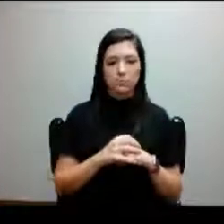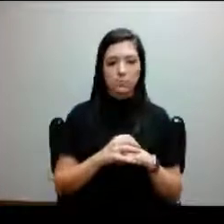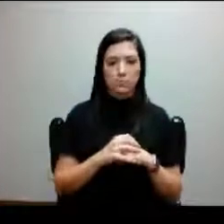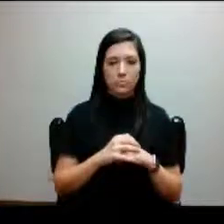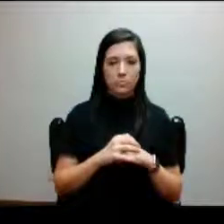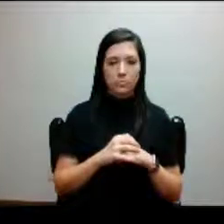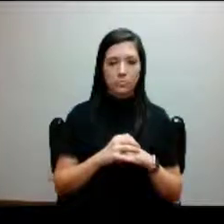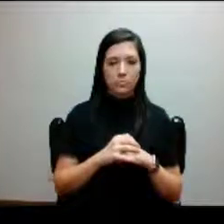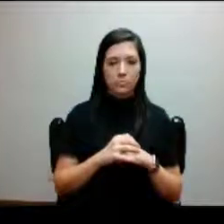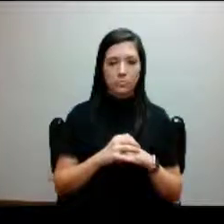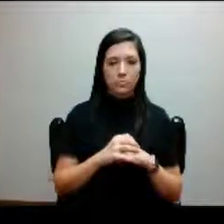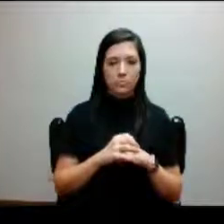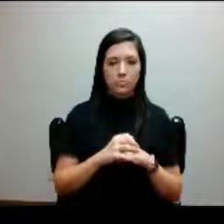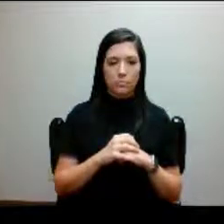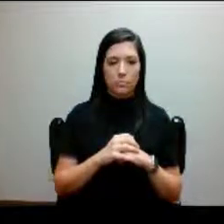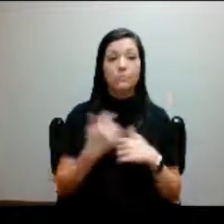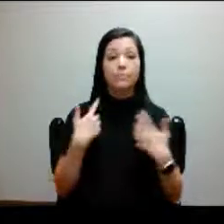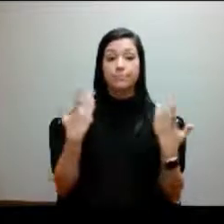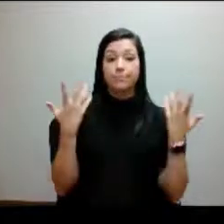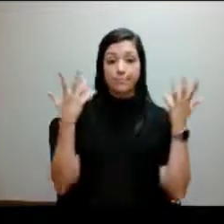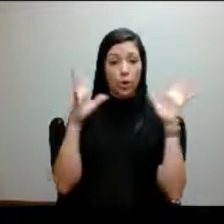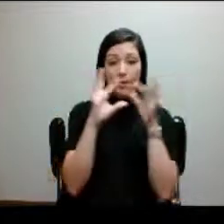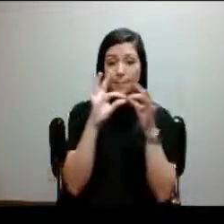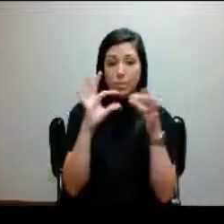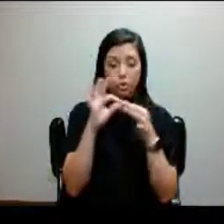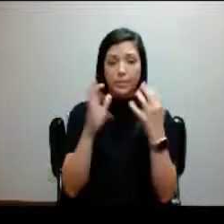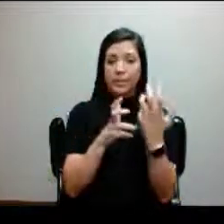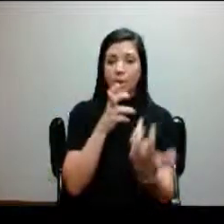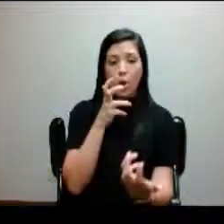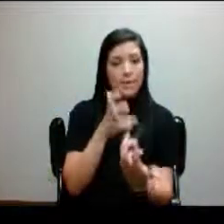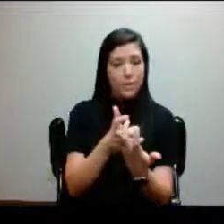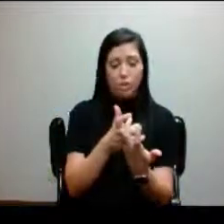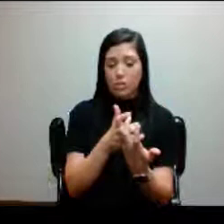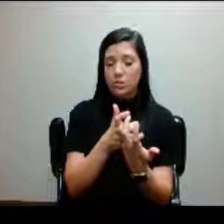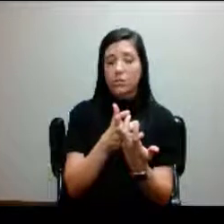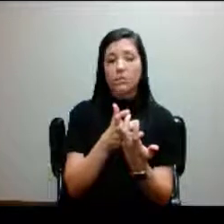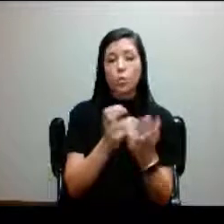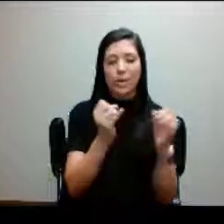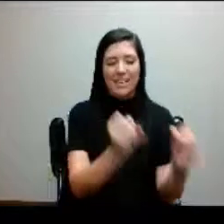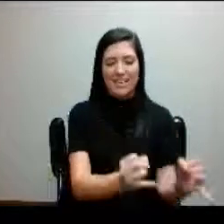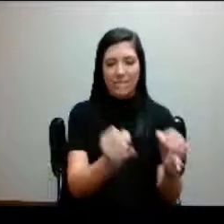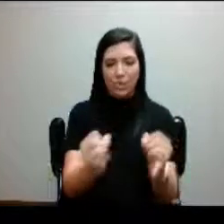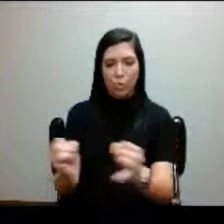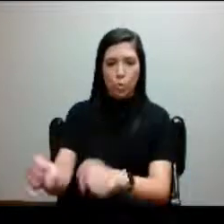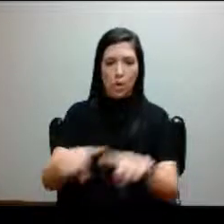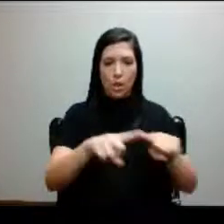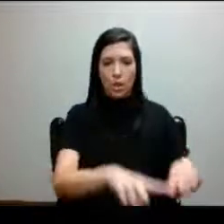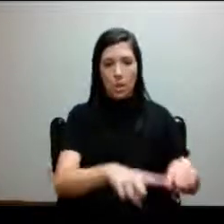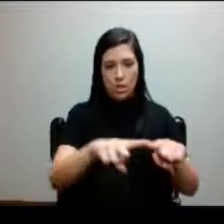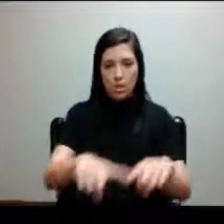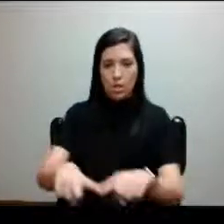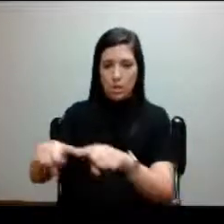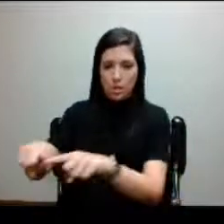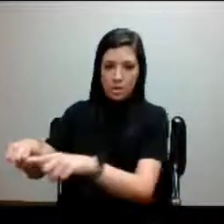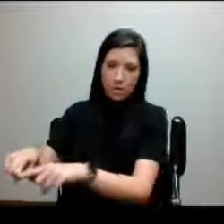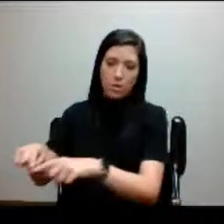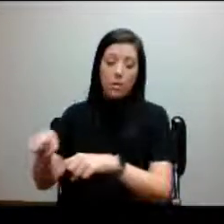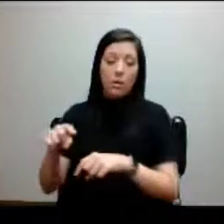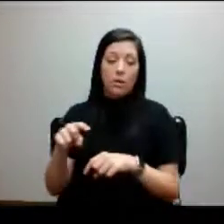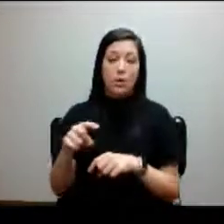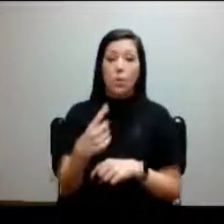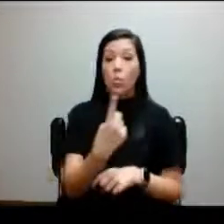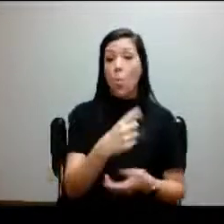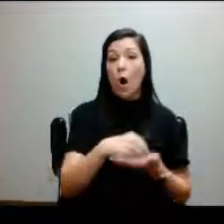So as I mentioned, accommodations are determined individually. Just because a